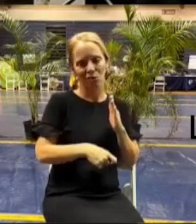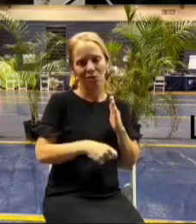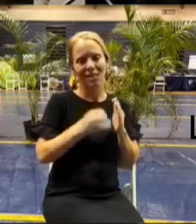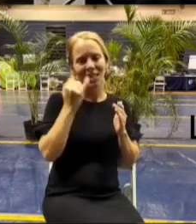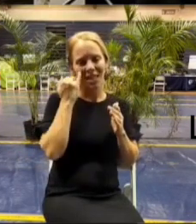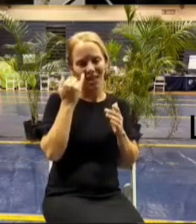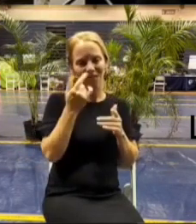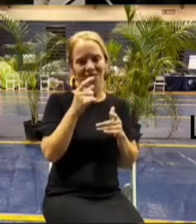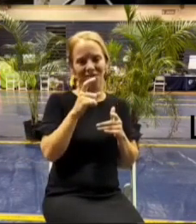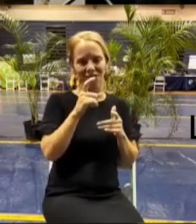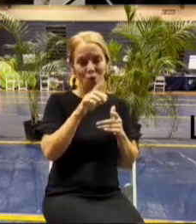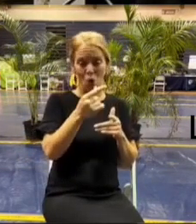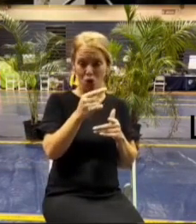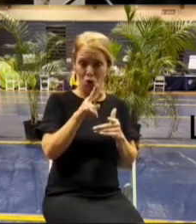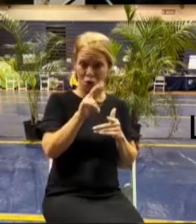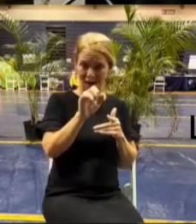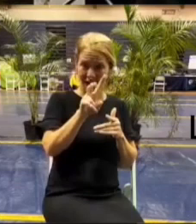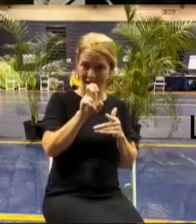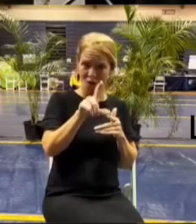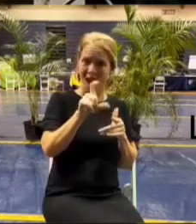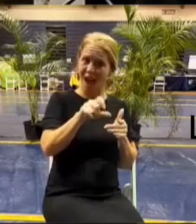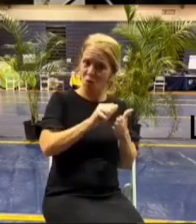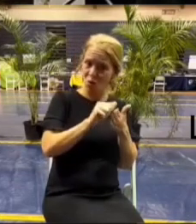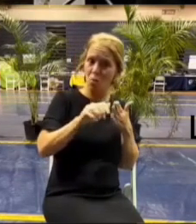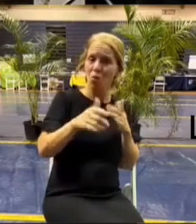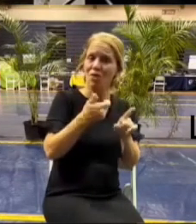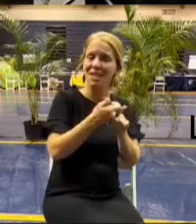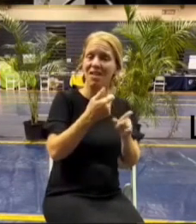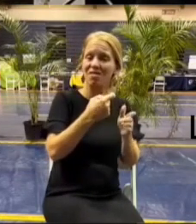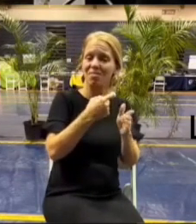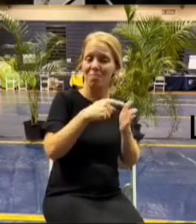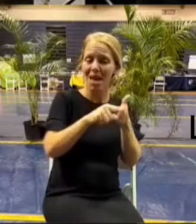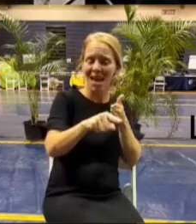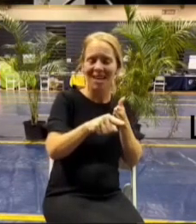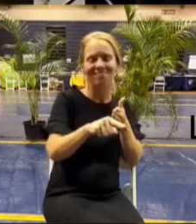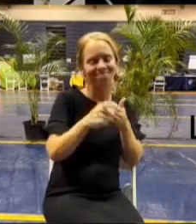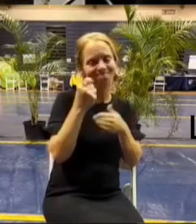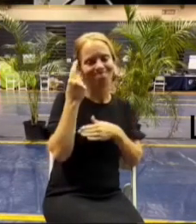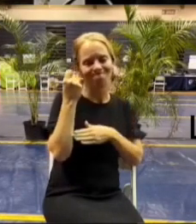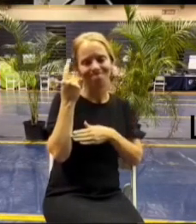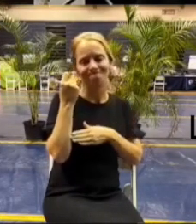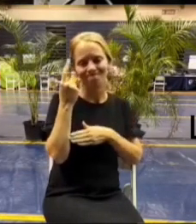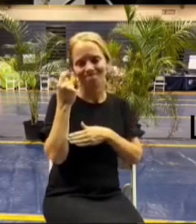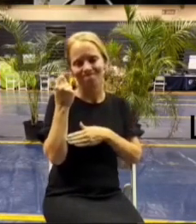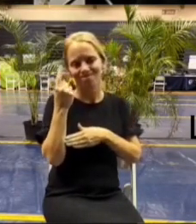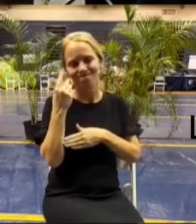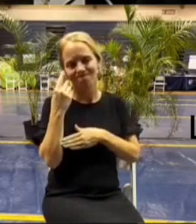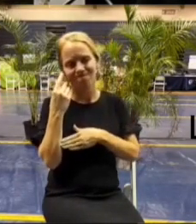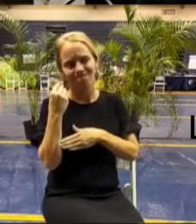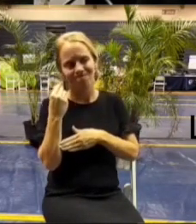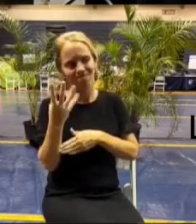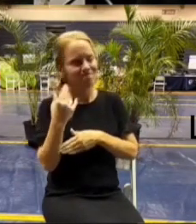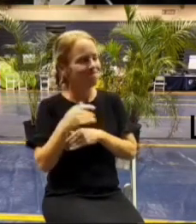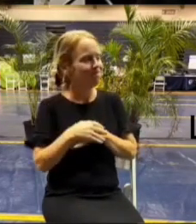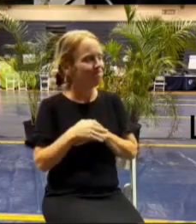to remove the gravel um so yes sir